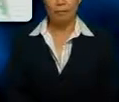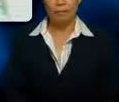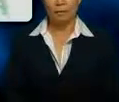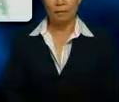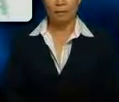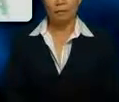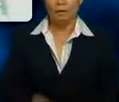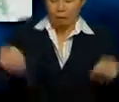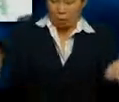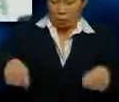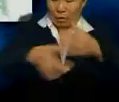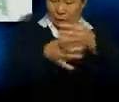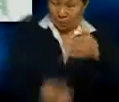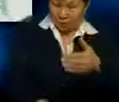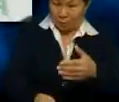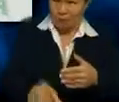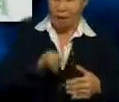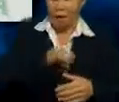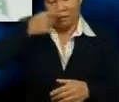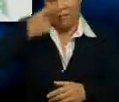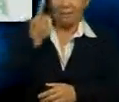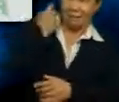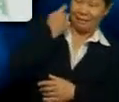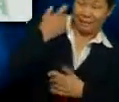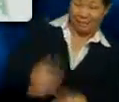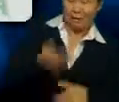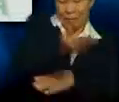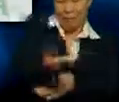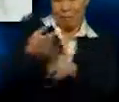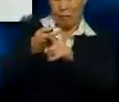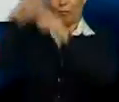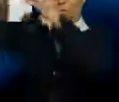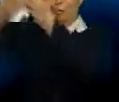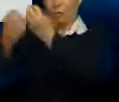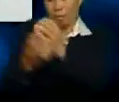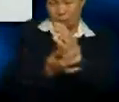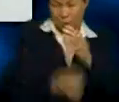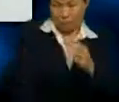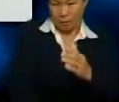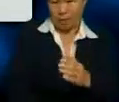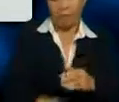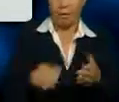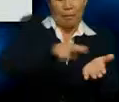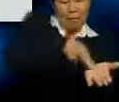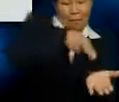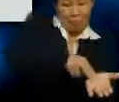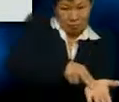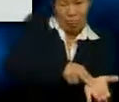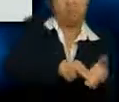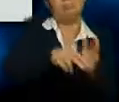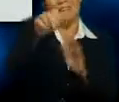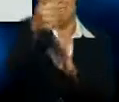Cooking oil, as I have mentioned before, is a product of palm oil. The margarine is another example.